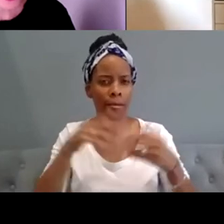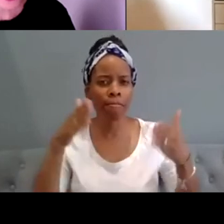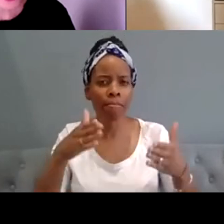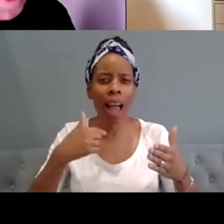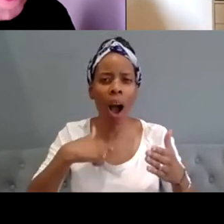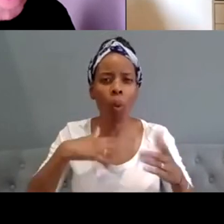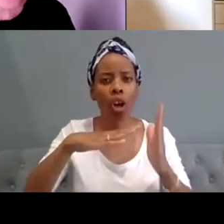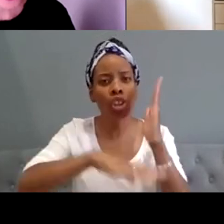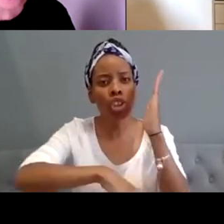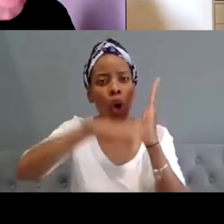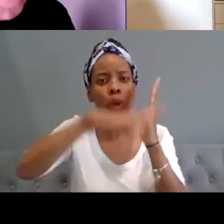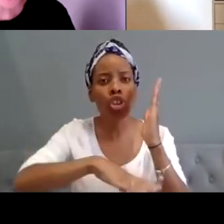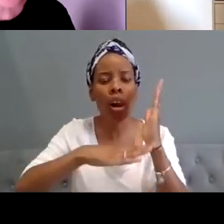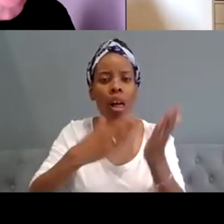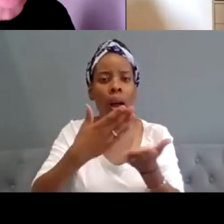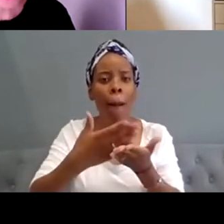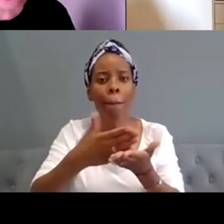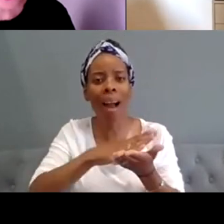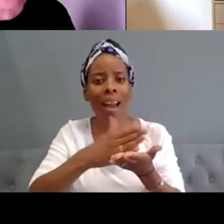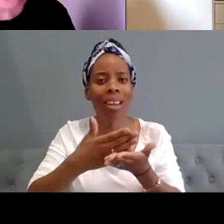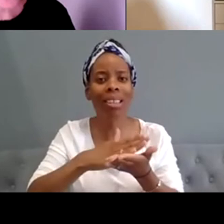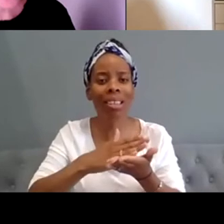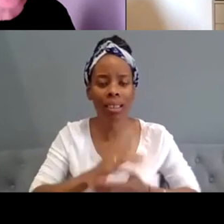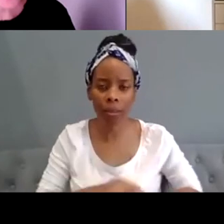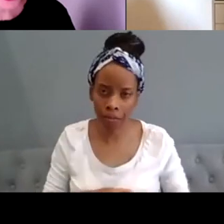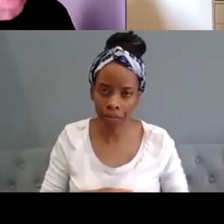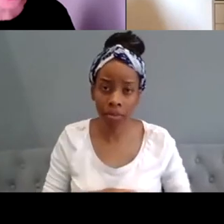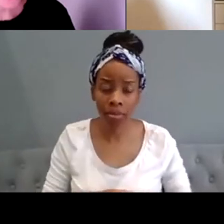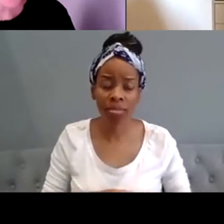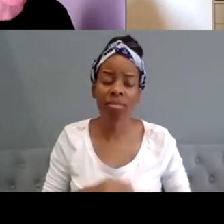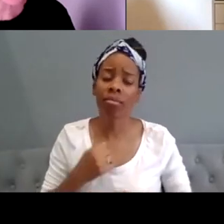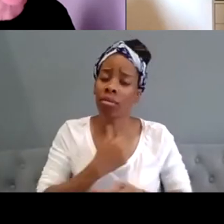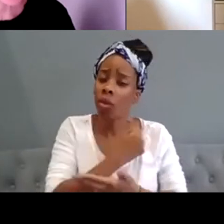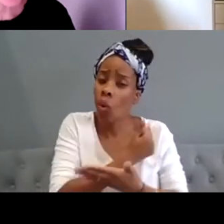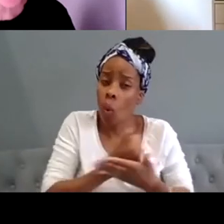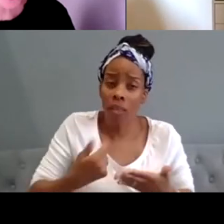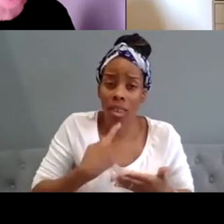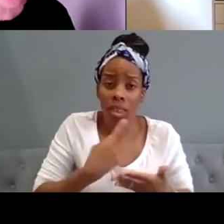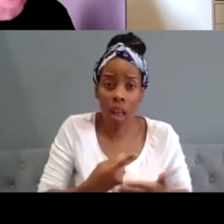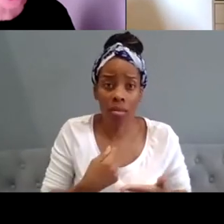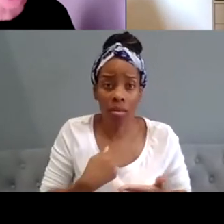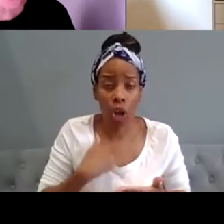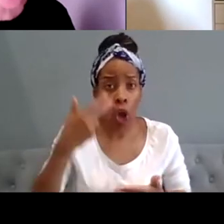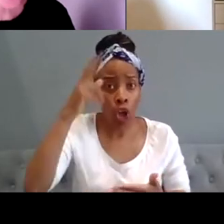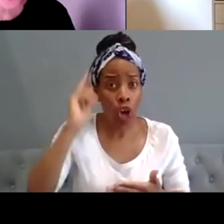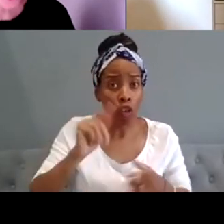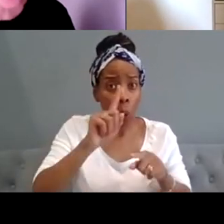um and it's really worth saying as i often do that there's no such thing as a neurodiverse individual